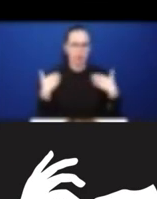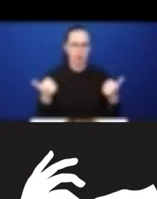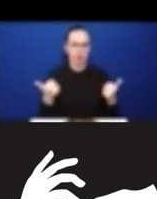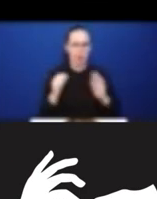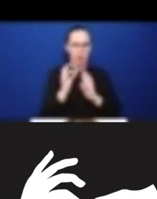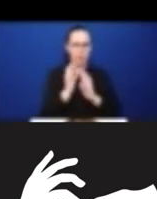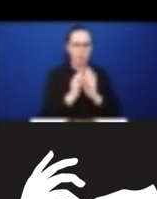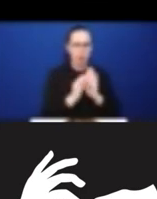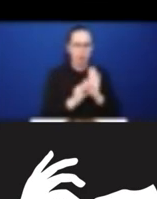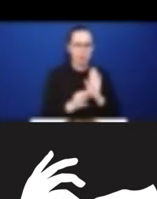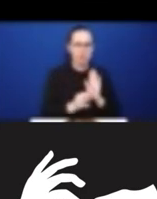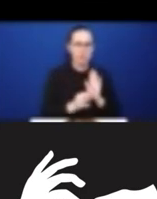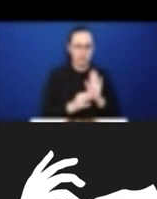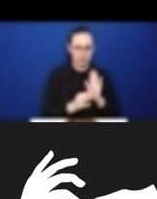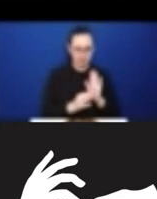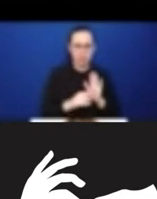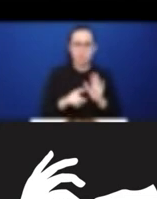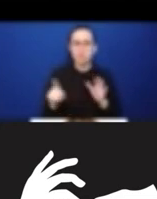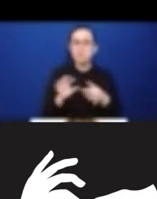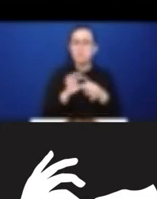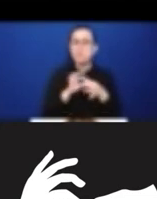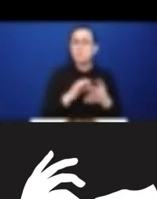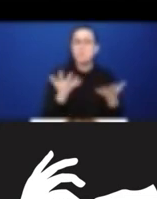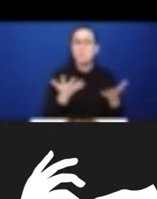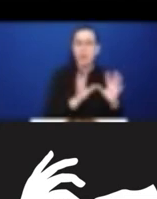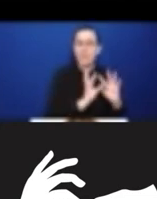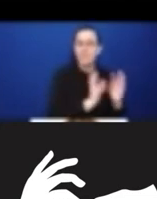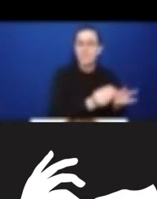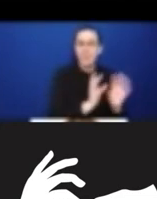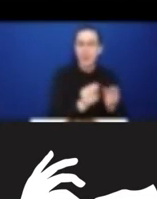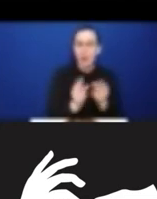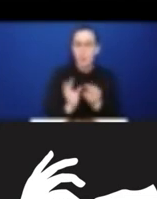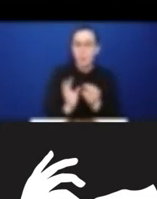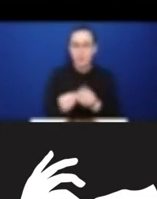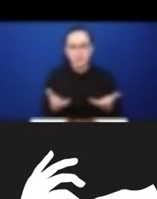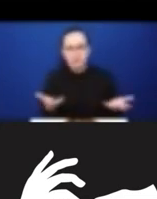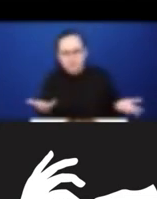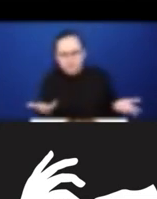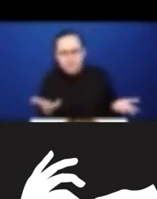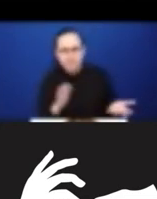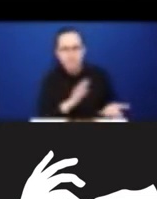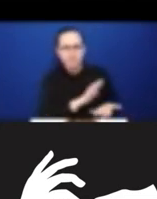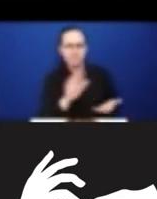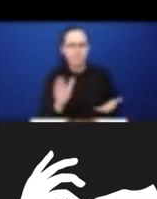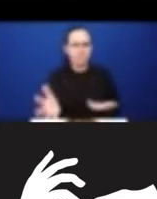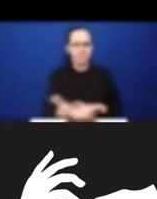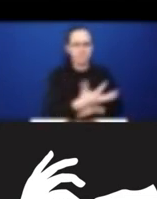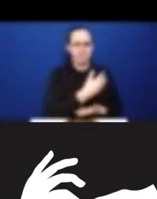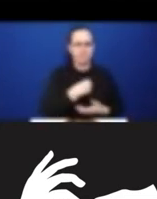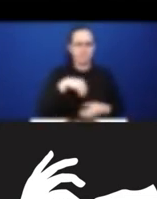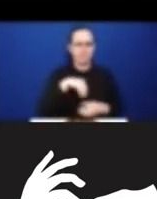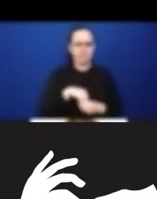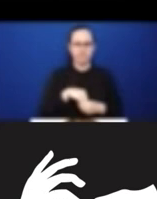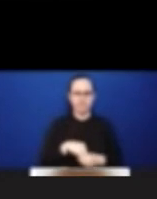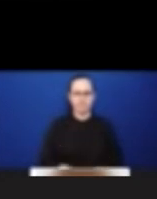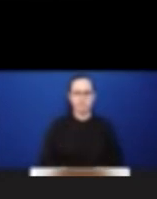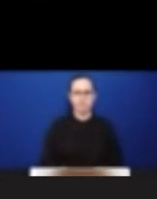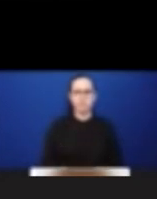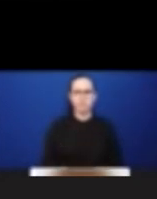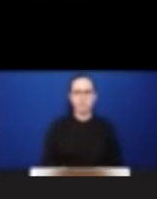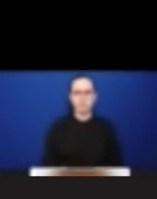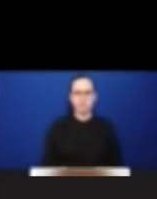needs identified by the families in this project. Thank you. Ash. Thank you, Kiko.